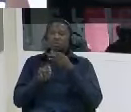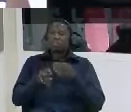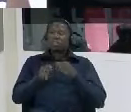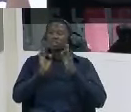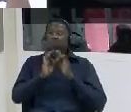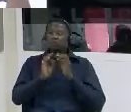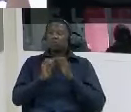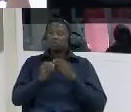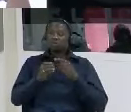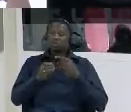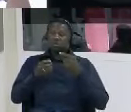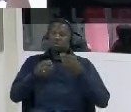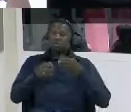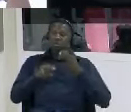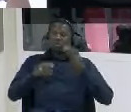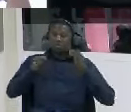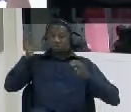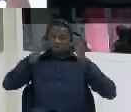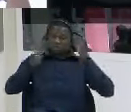offenses